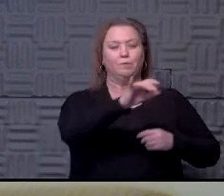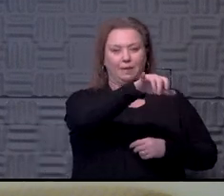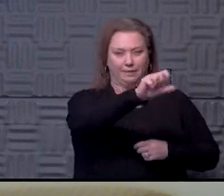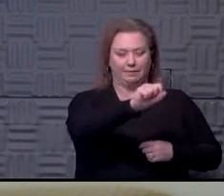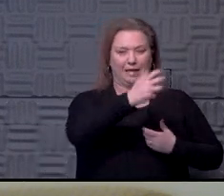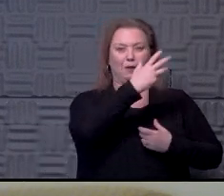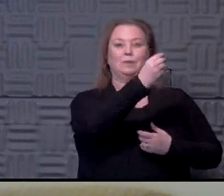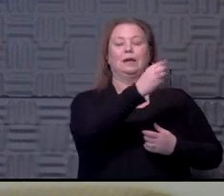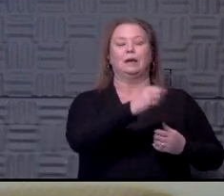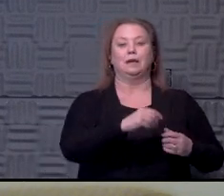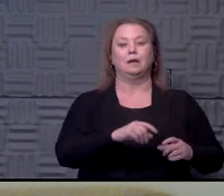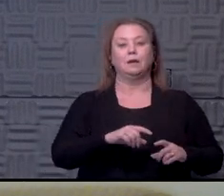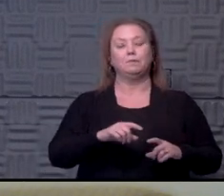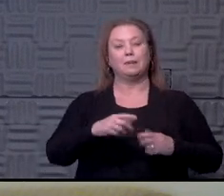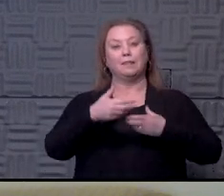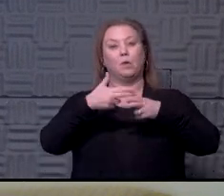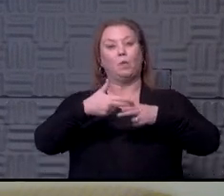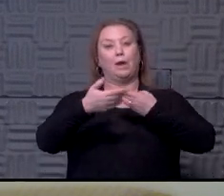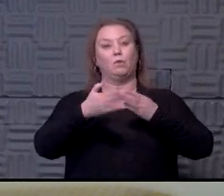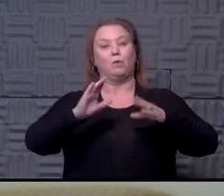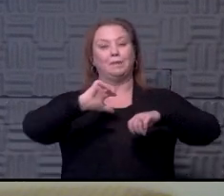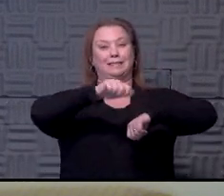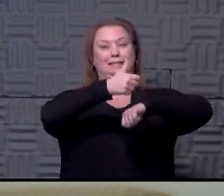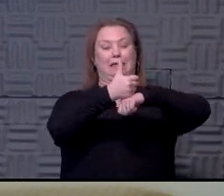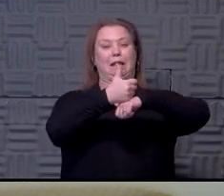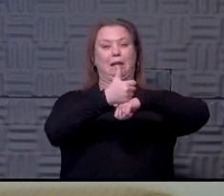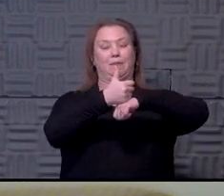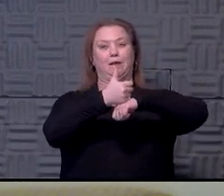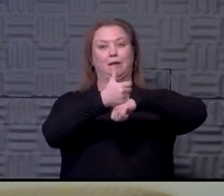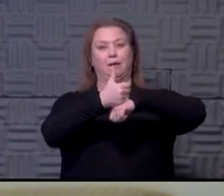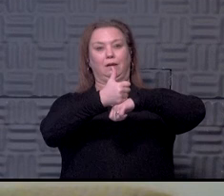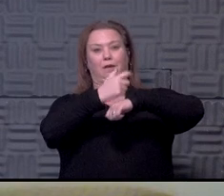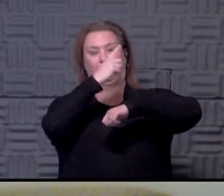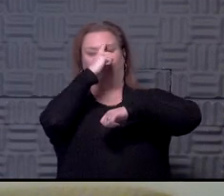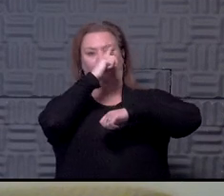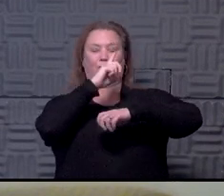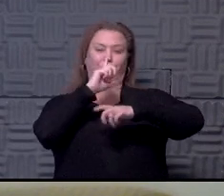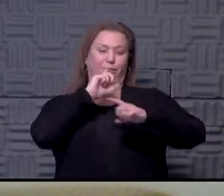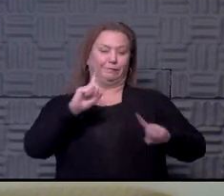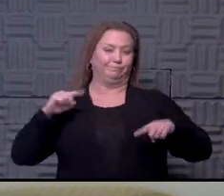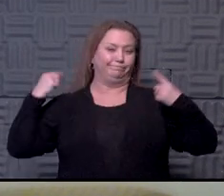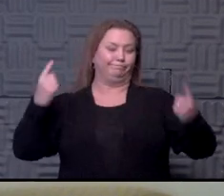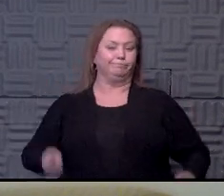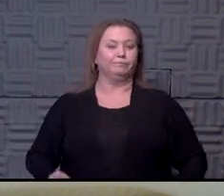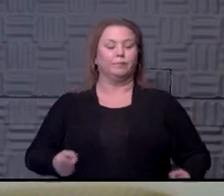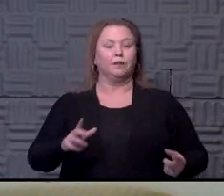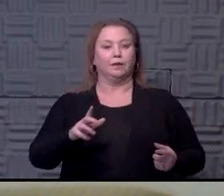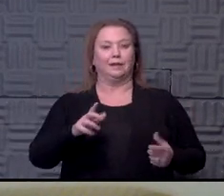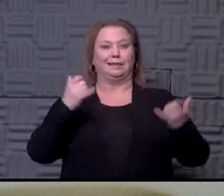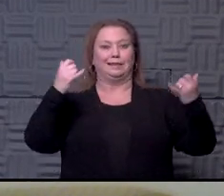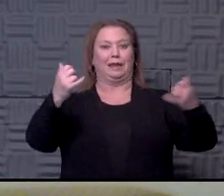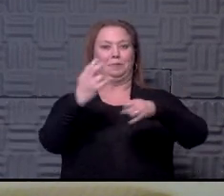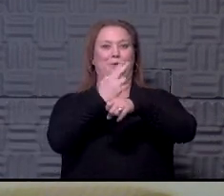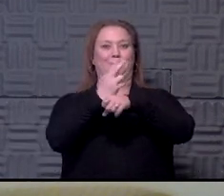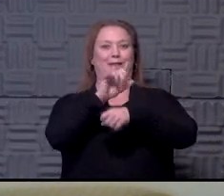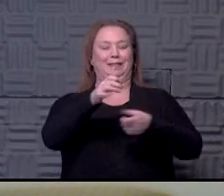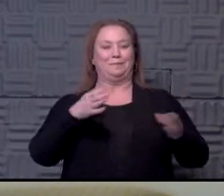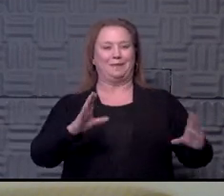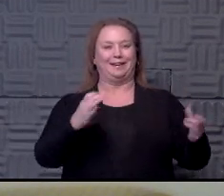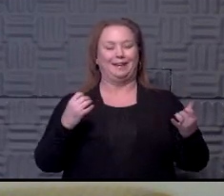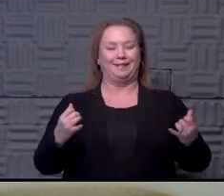the way that weight room is set up, it's actually been set up for that all along. It's just the fact that now we're using it.